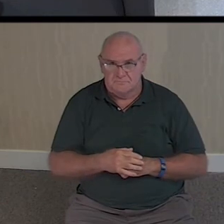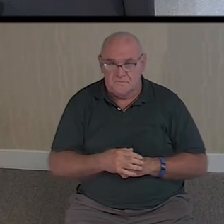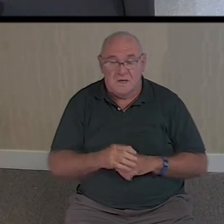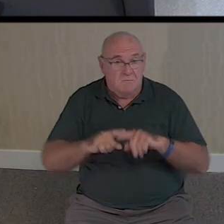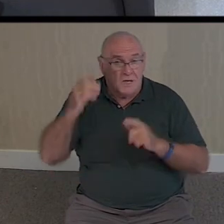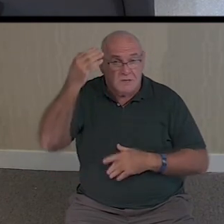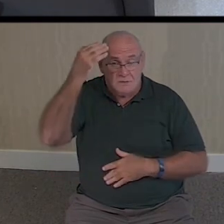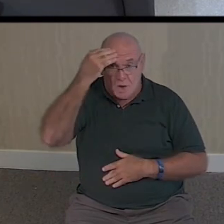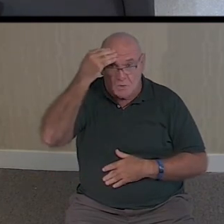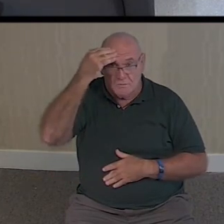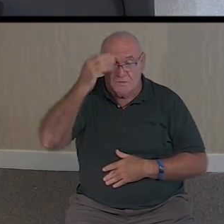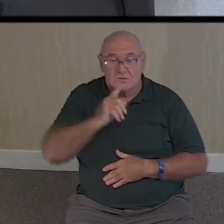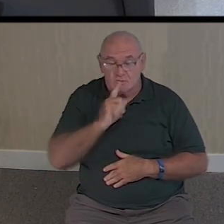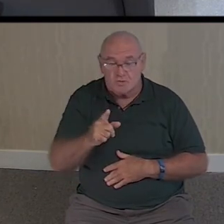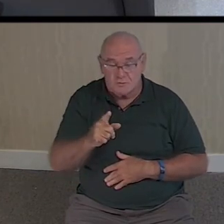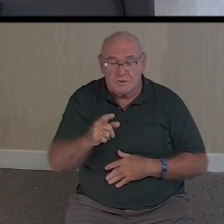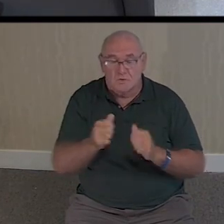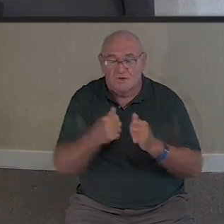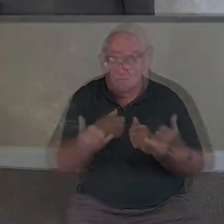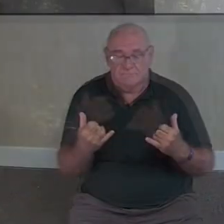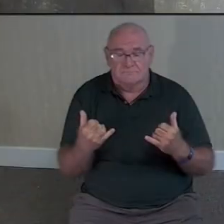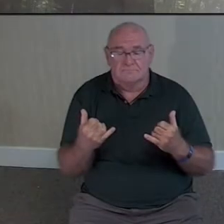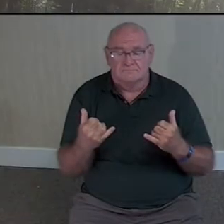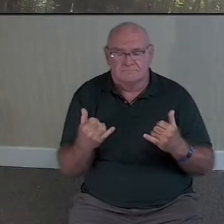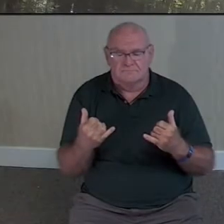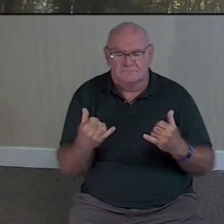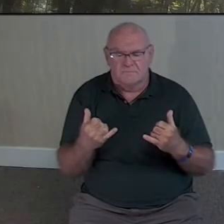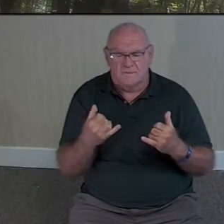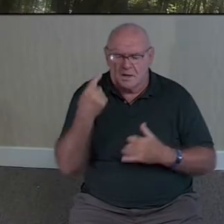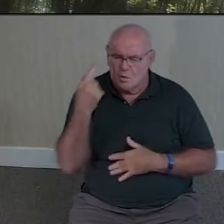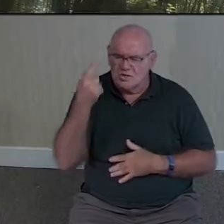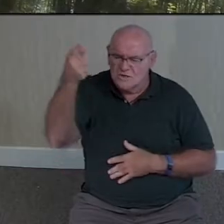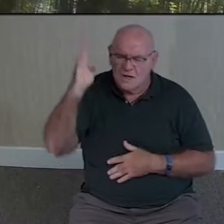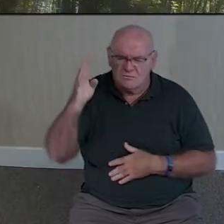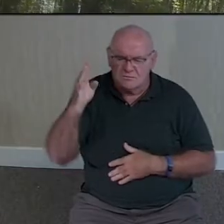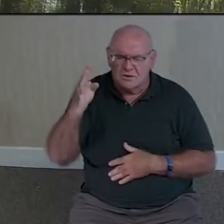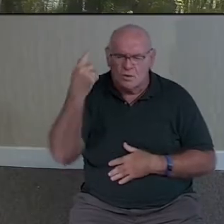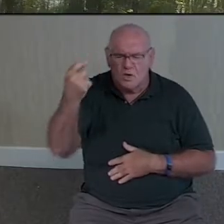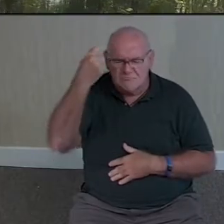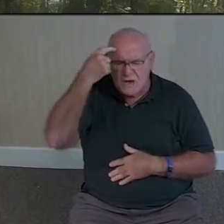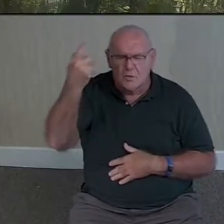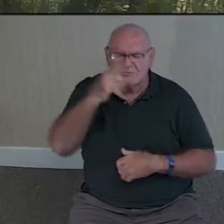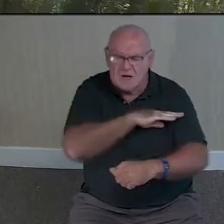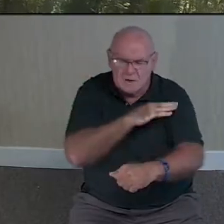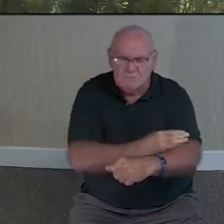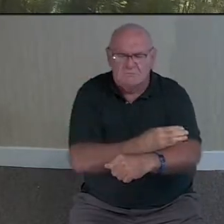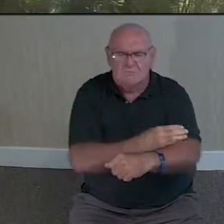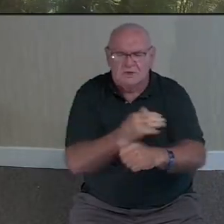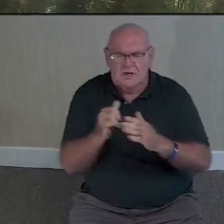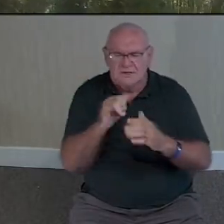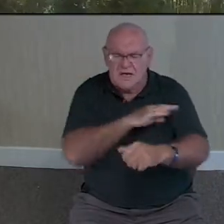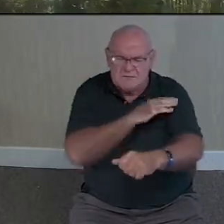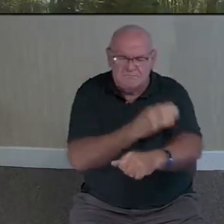But just know this truth with me today. There is but one God, one mind, one power. That